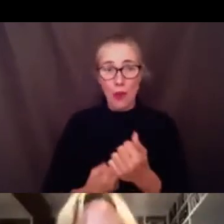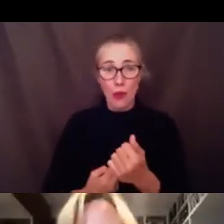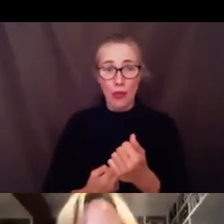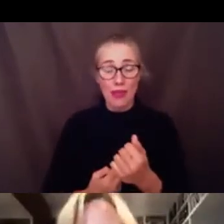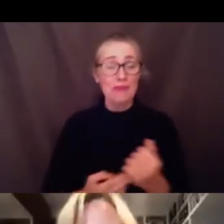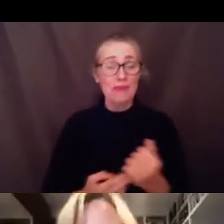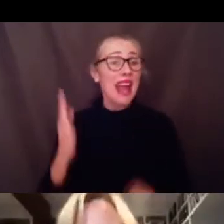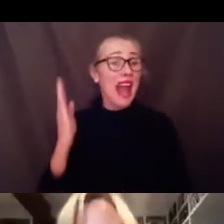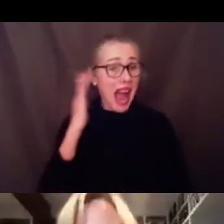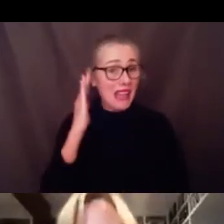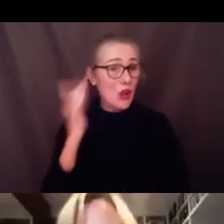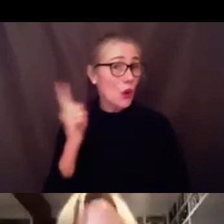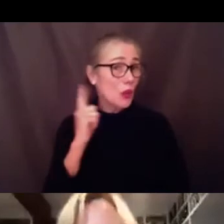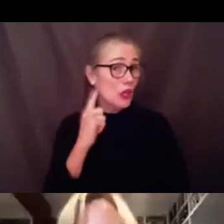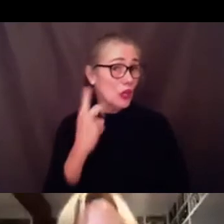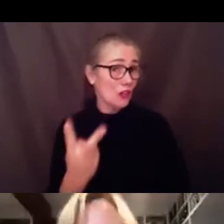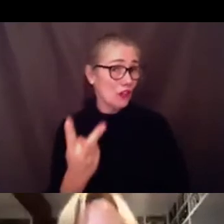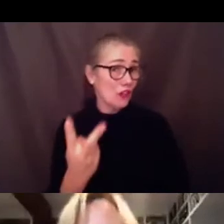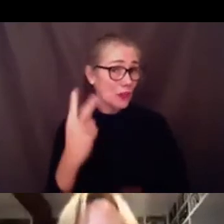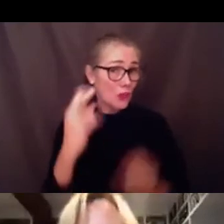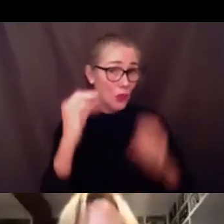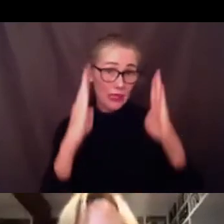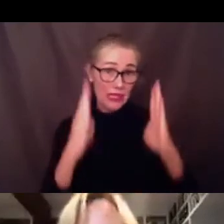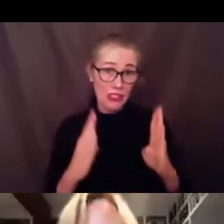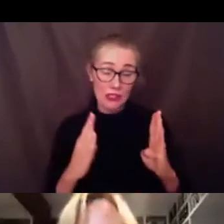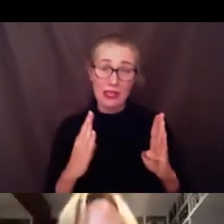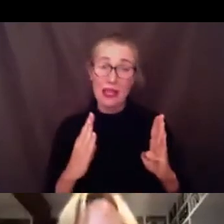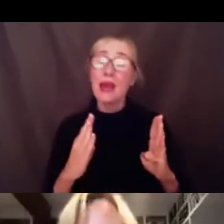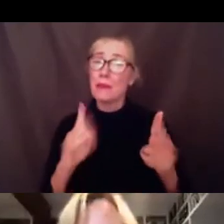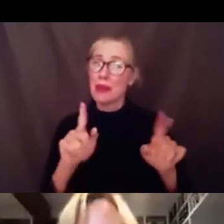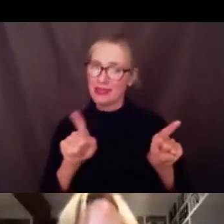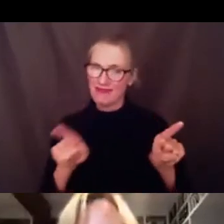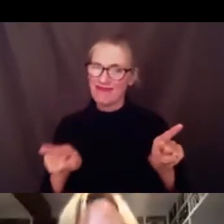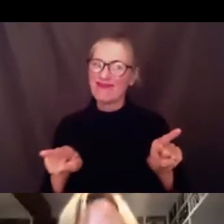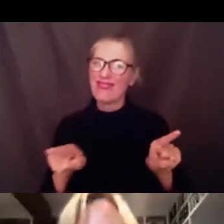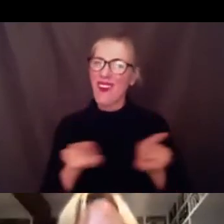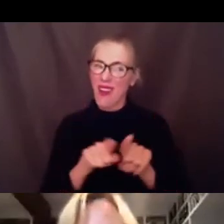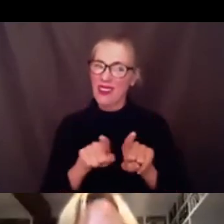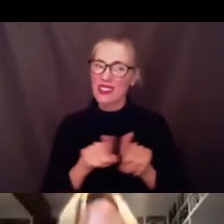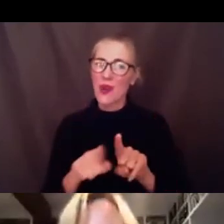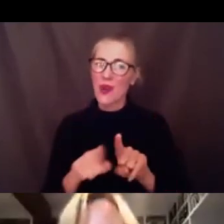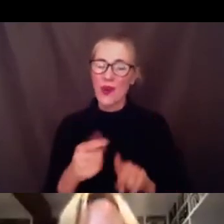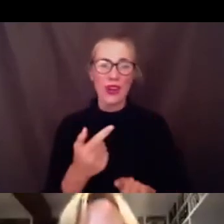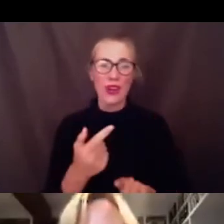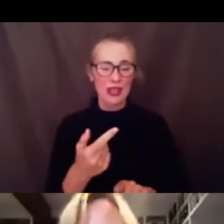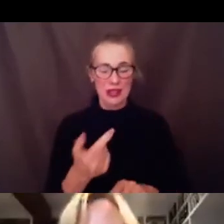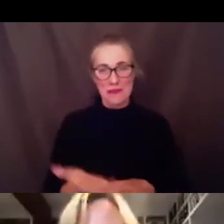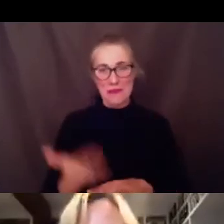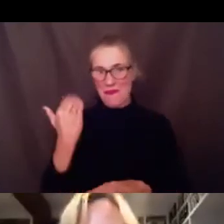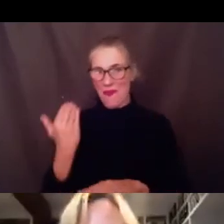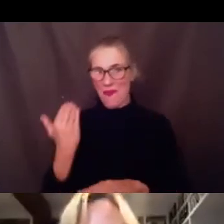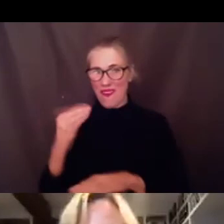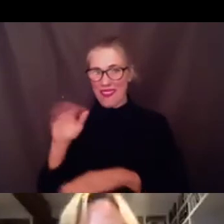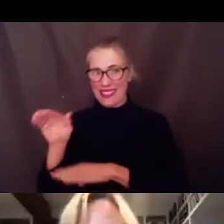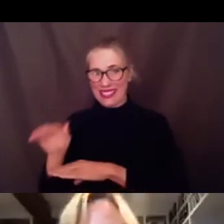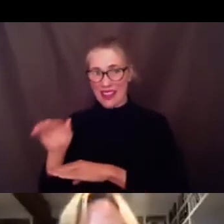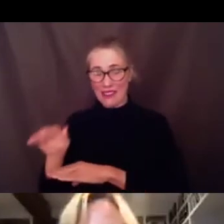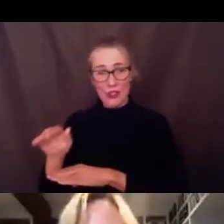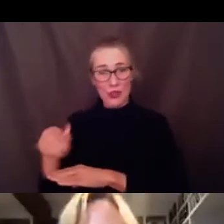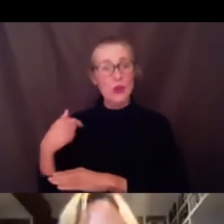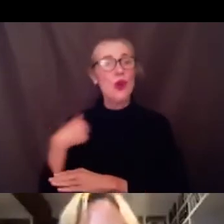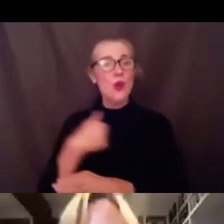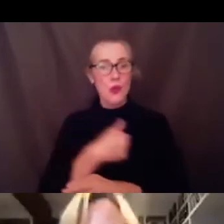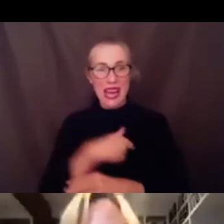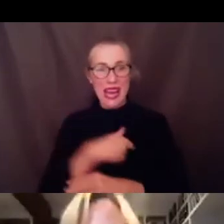also in our conversation today with the advisory group heard a lot of teachers who also support this move uh which you didn't you didn't